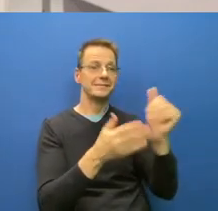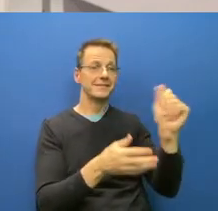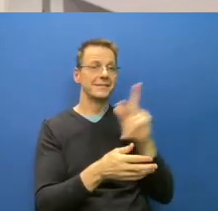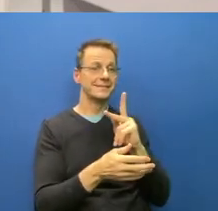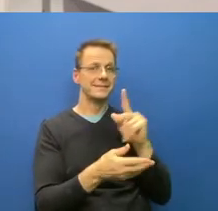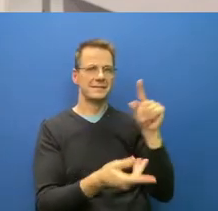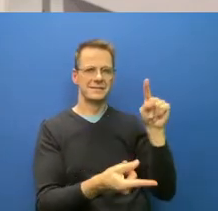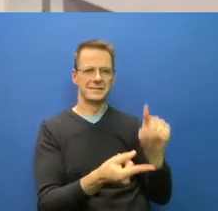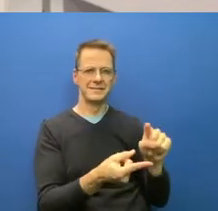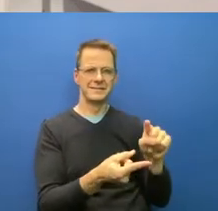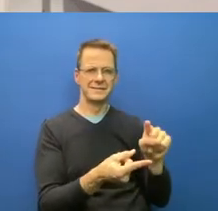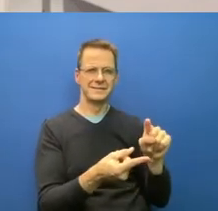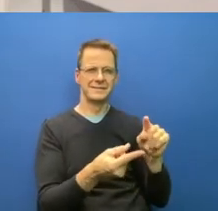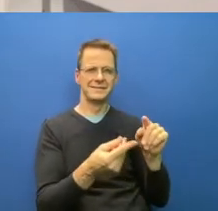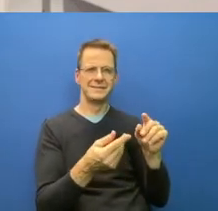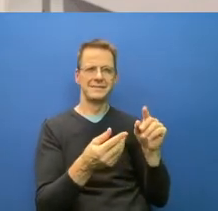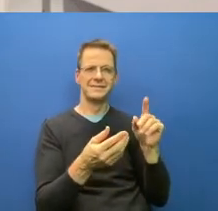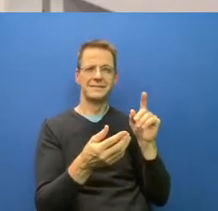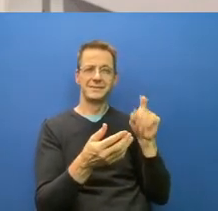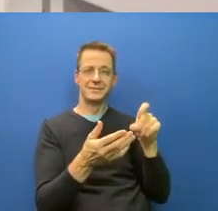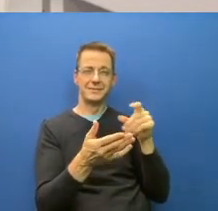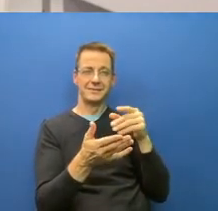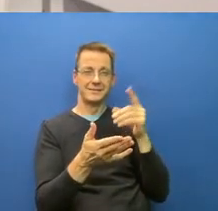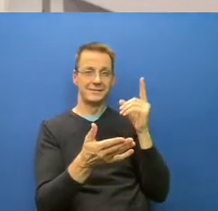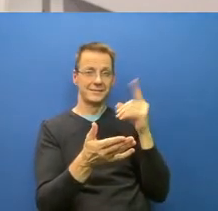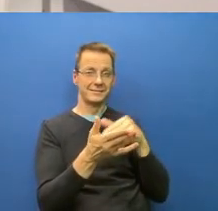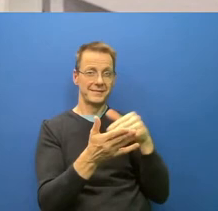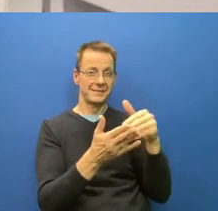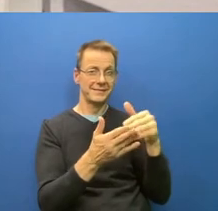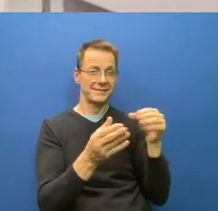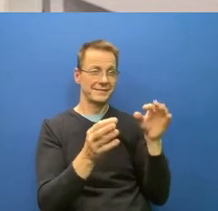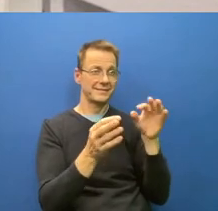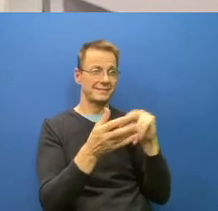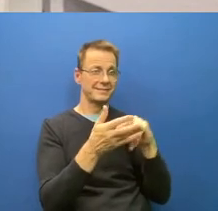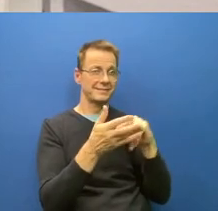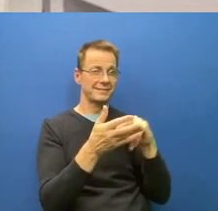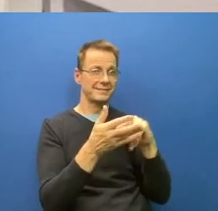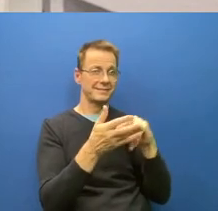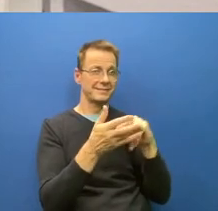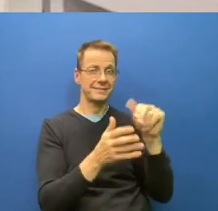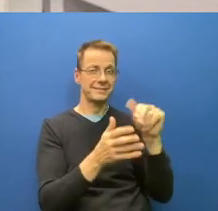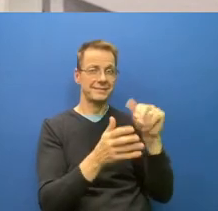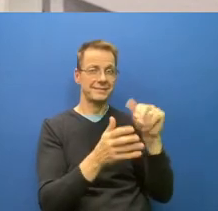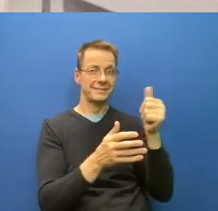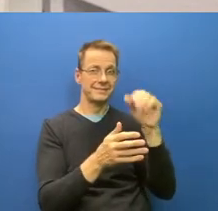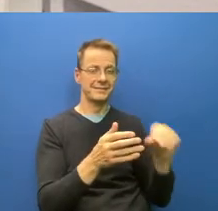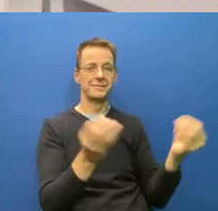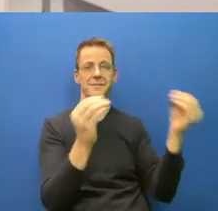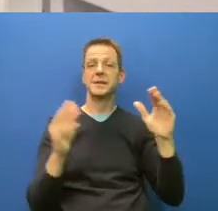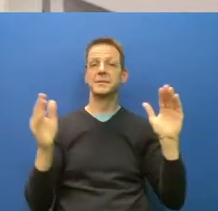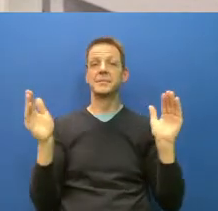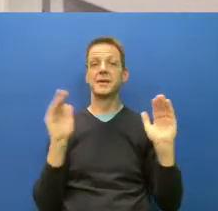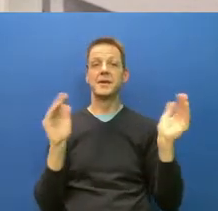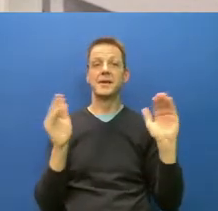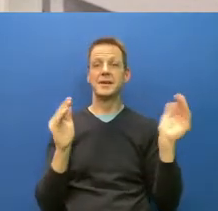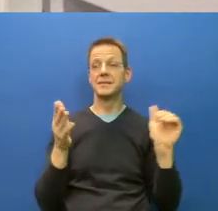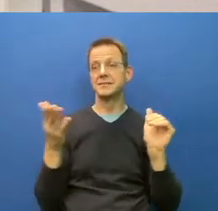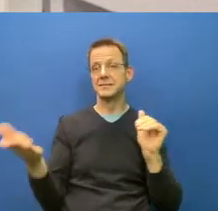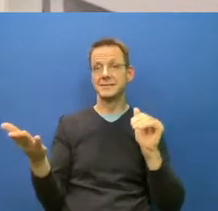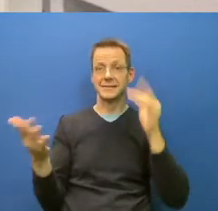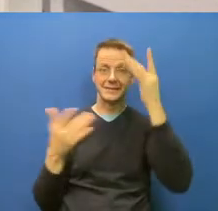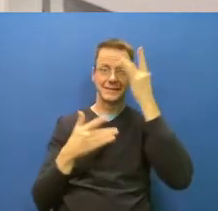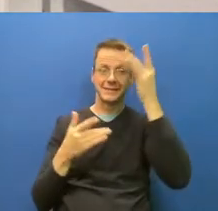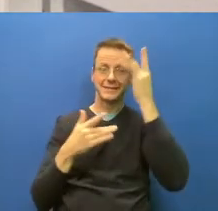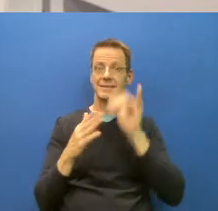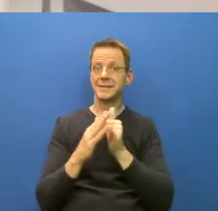so the analogy with infectious diseases is what you have to look at is production number. And the